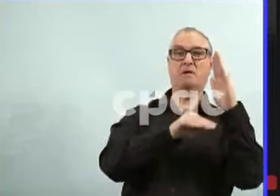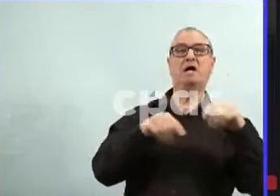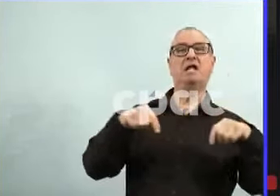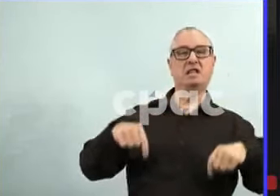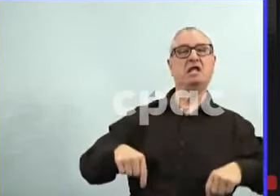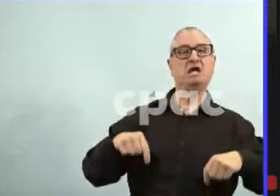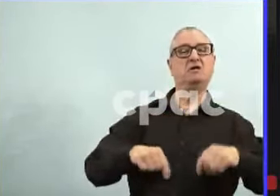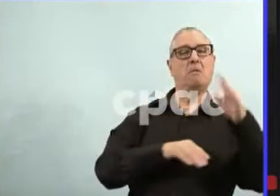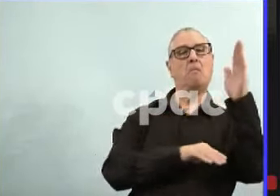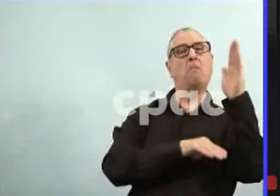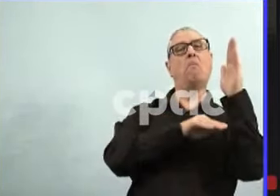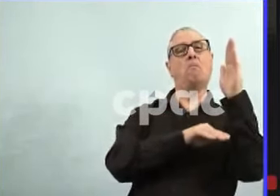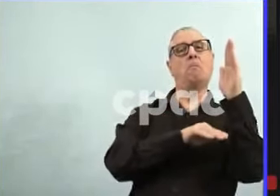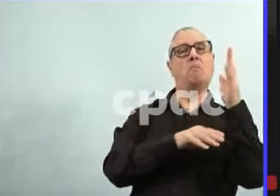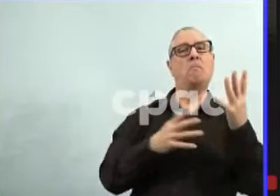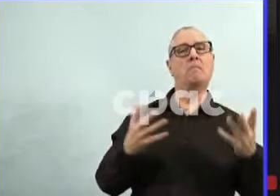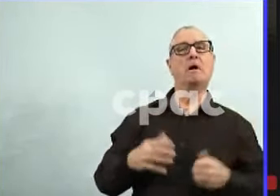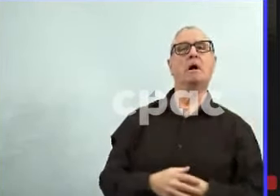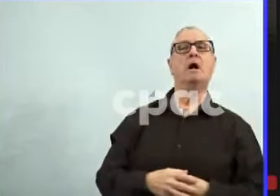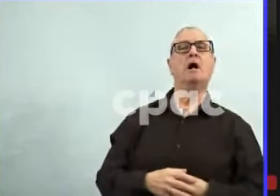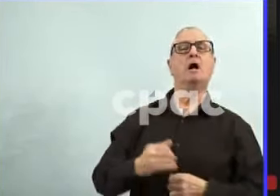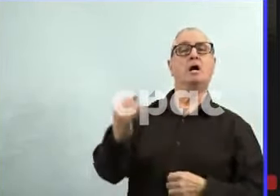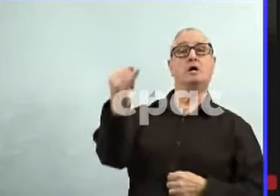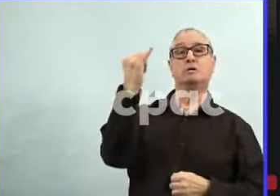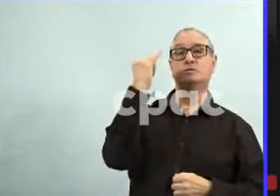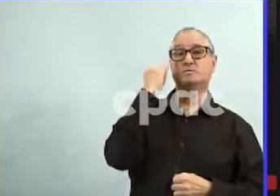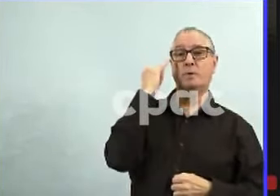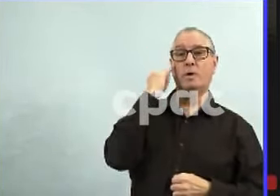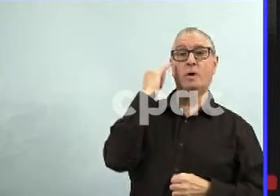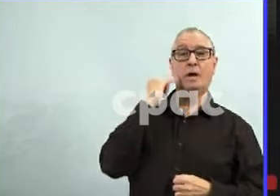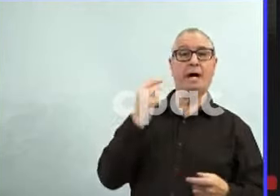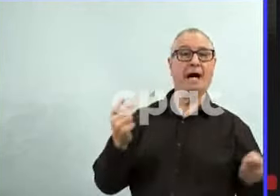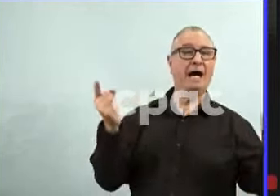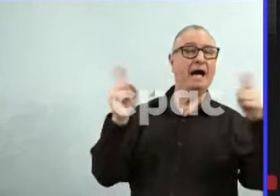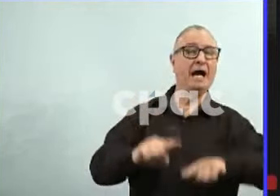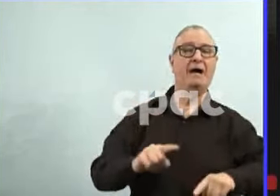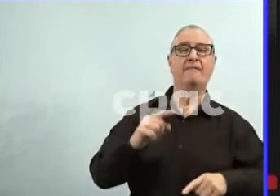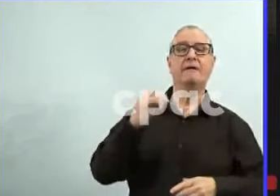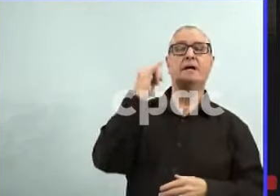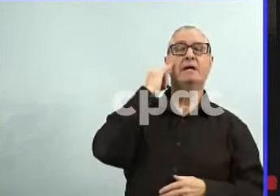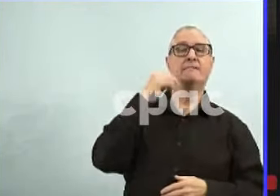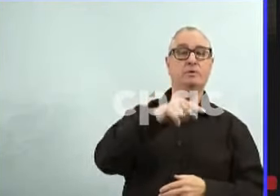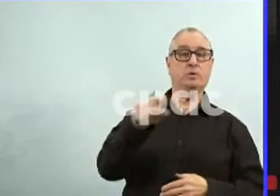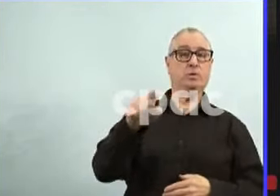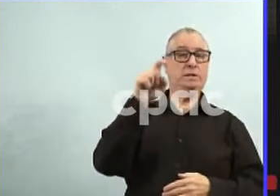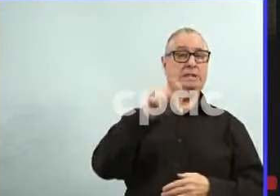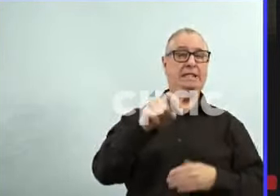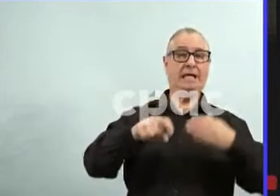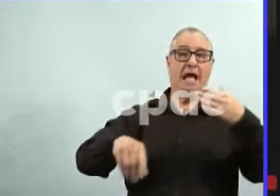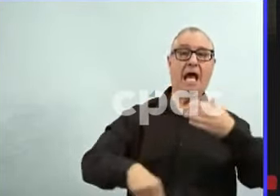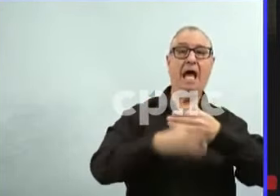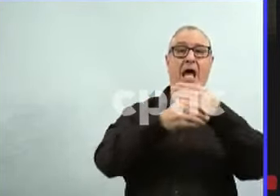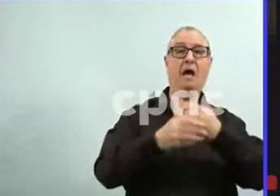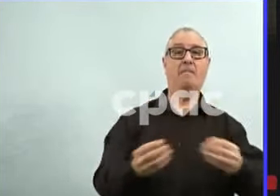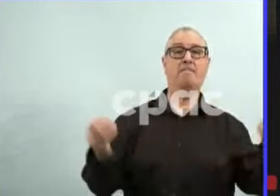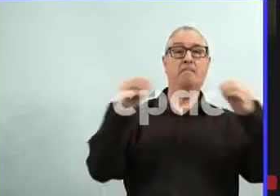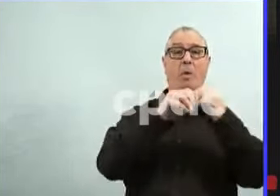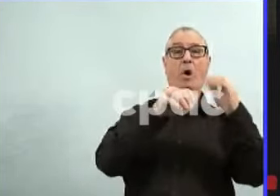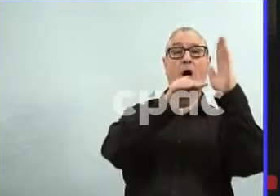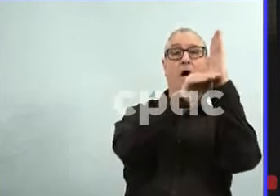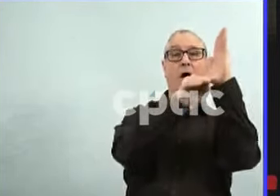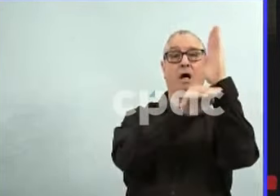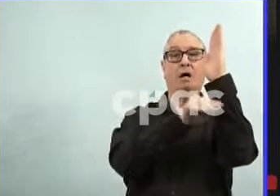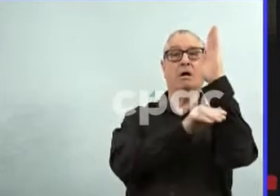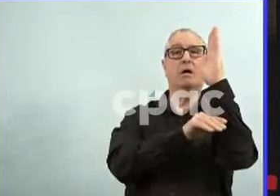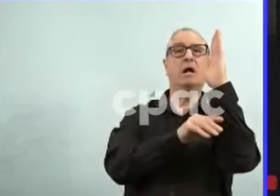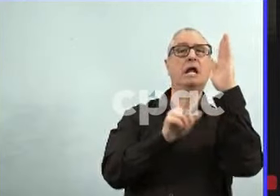call for maybe if we ever need restrictions again to give them a serious rethink because there's been a lot of questions over what worked and